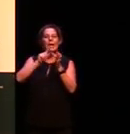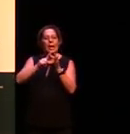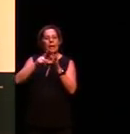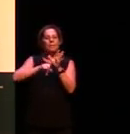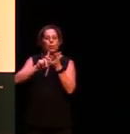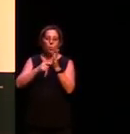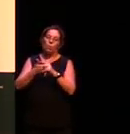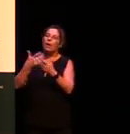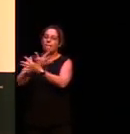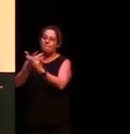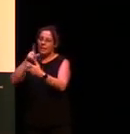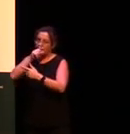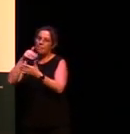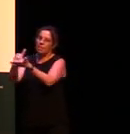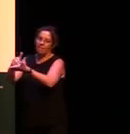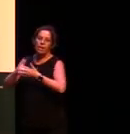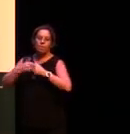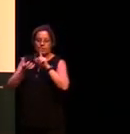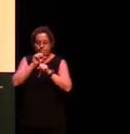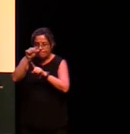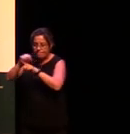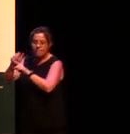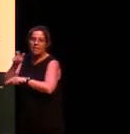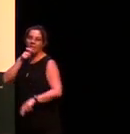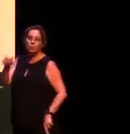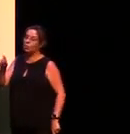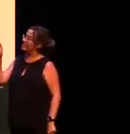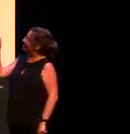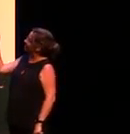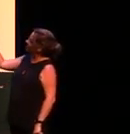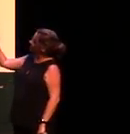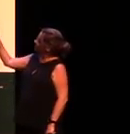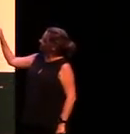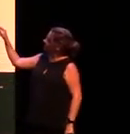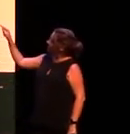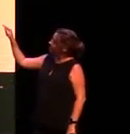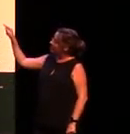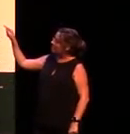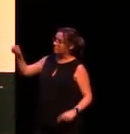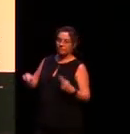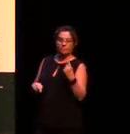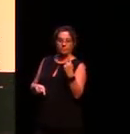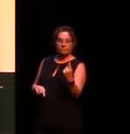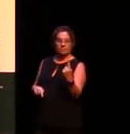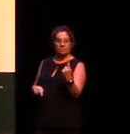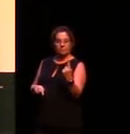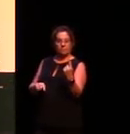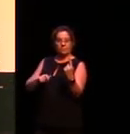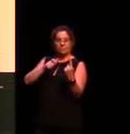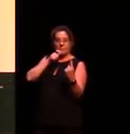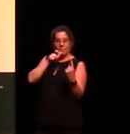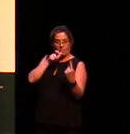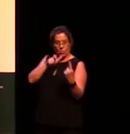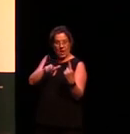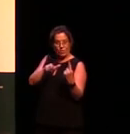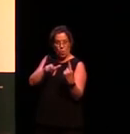provided me with these words so thank you to them so this word means to go from one place to another via an indirect route so that you